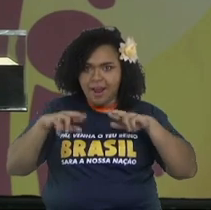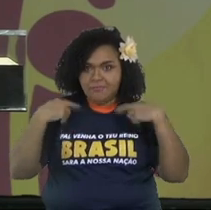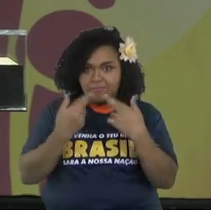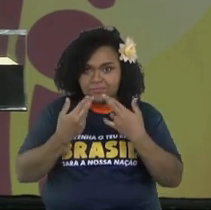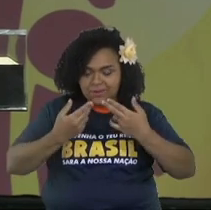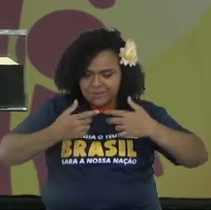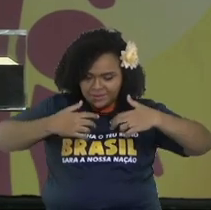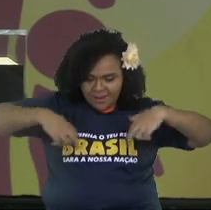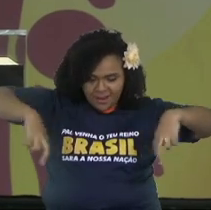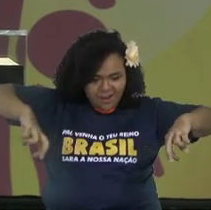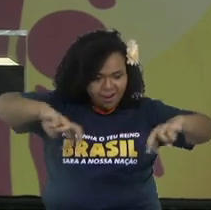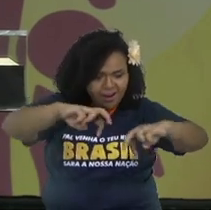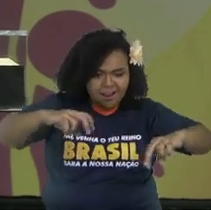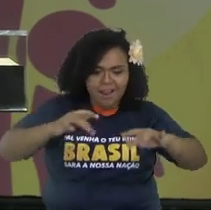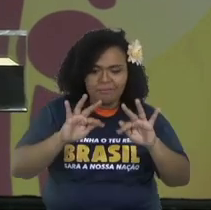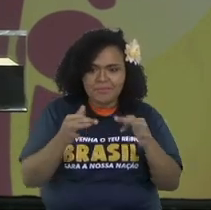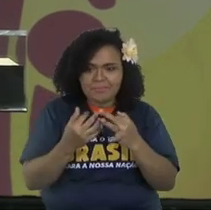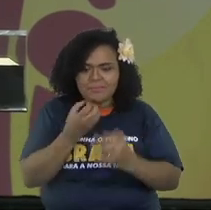depression.